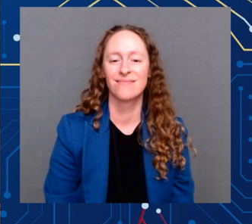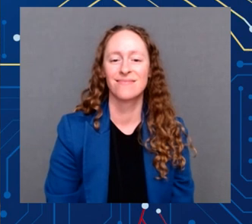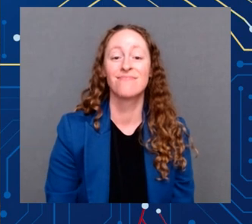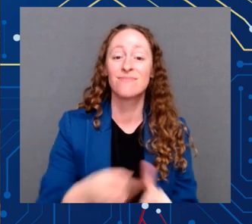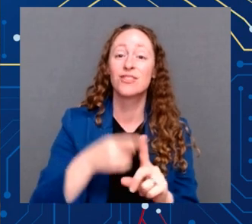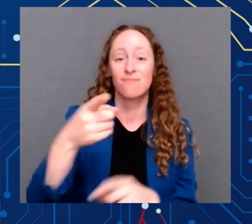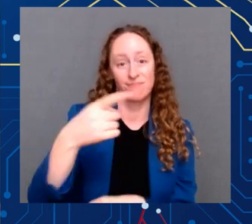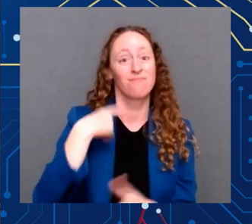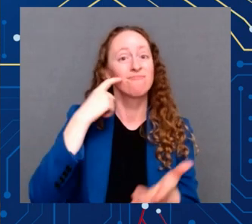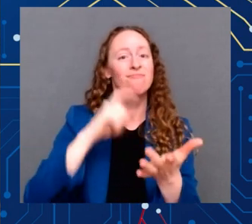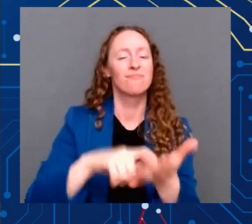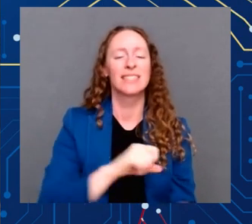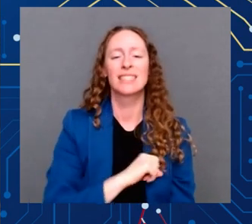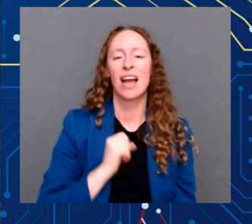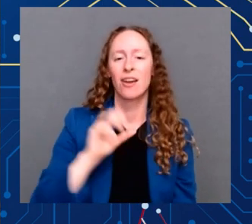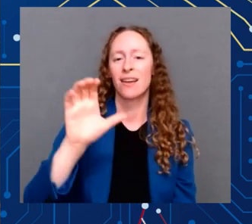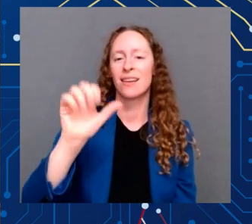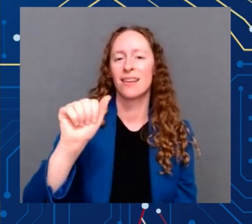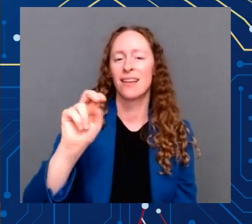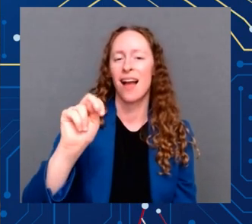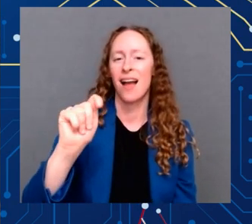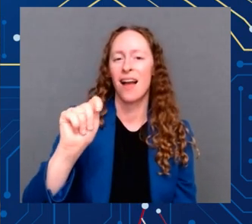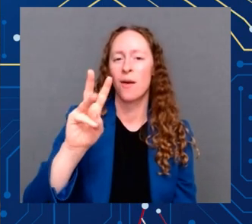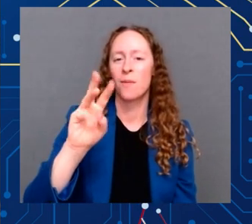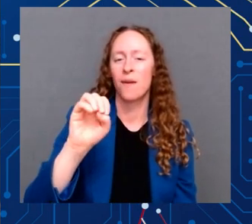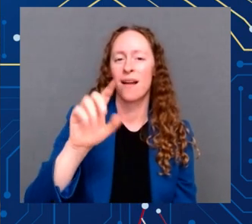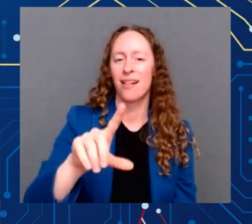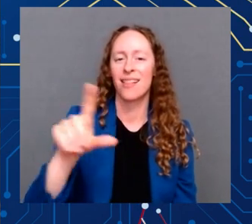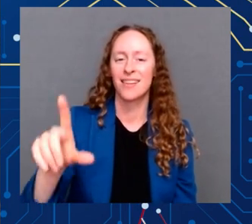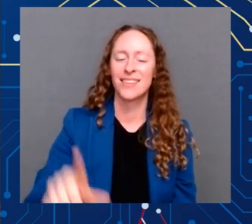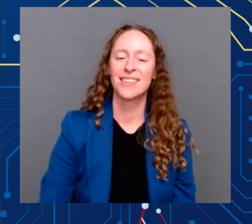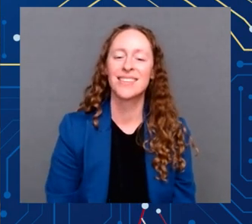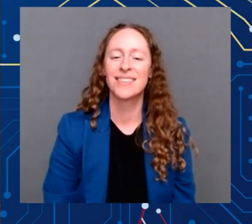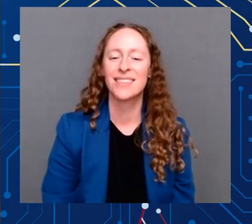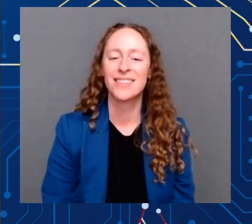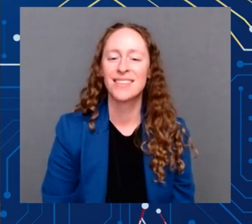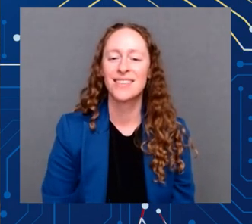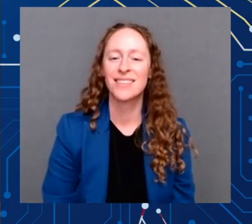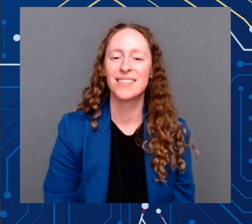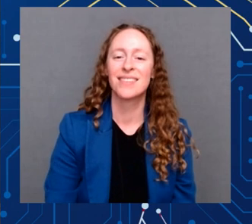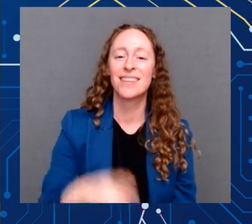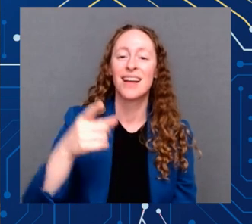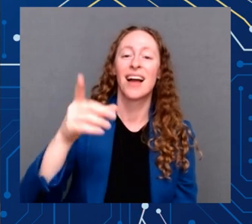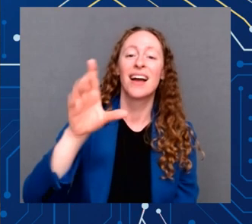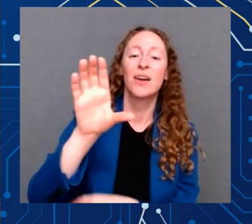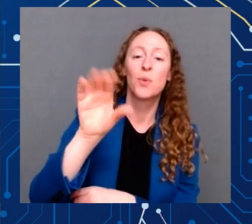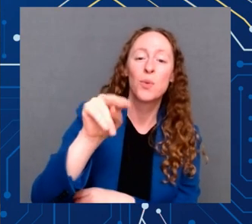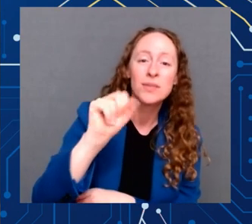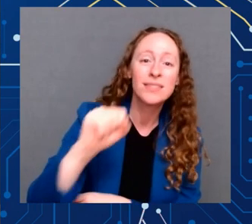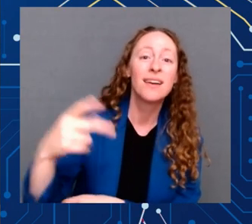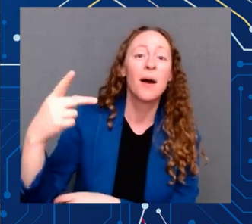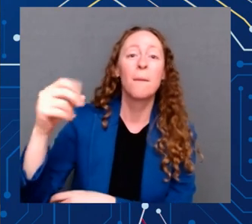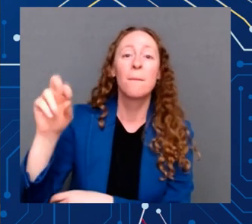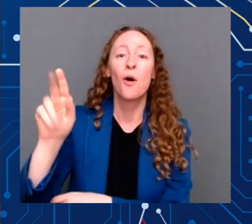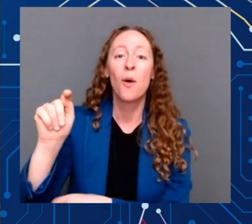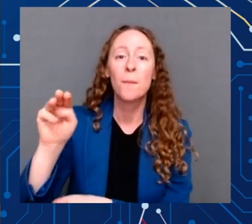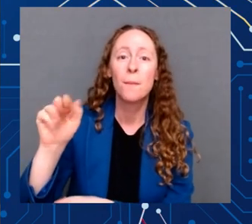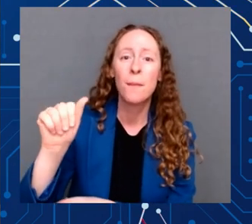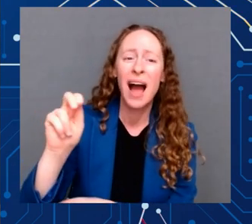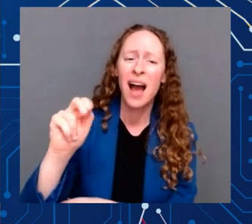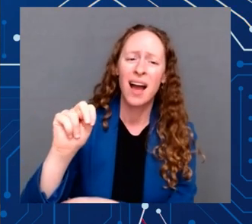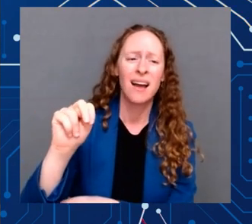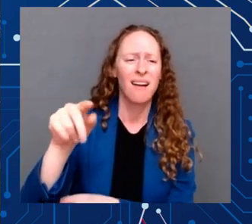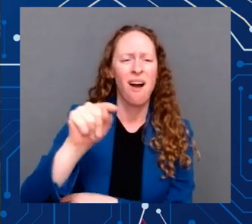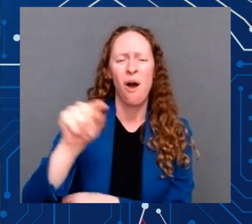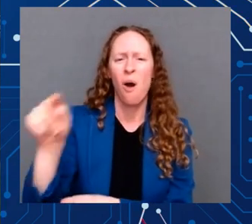Senators Cardin and Coons and Lujan and Portman and Van Hollen and Kelly and Sinema and Cornyn and Warner and White House